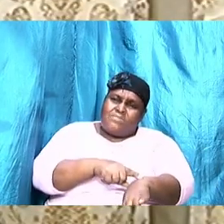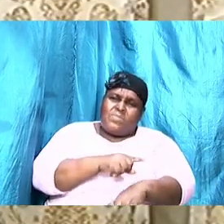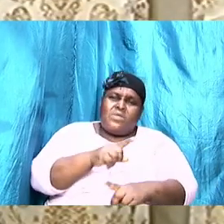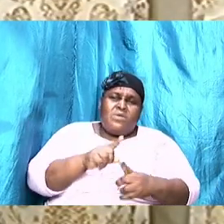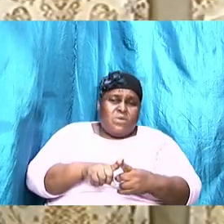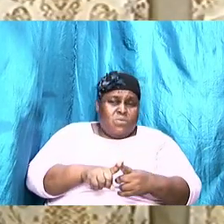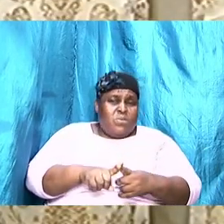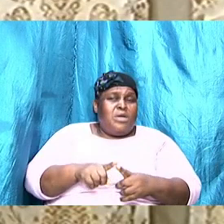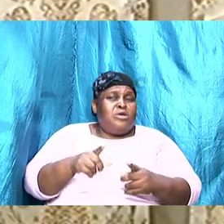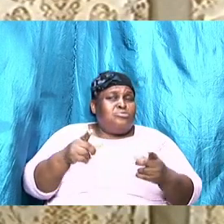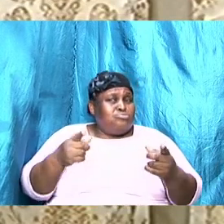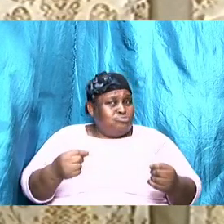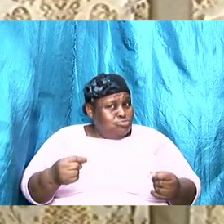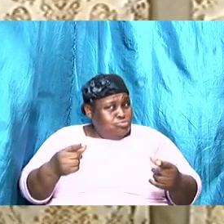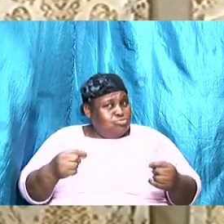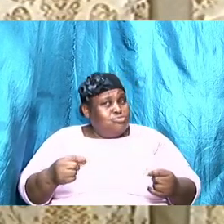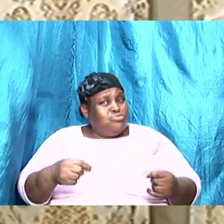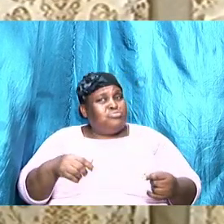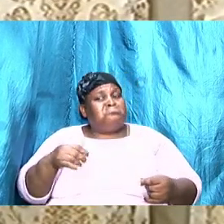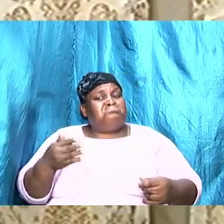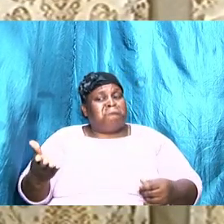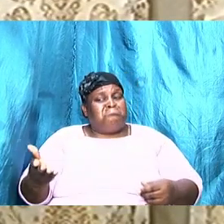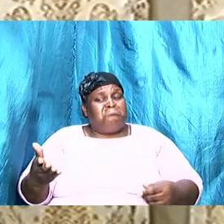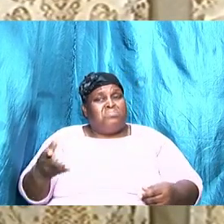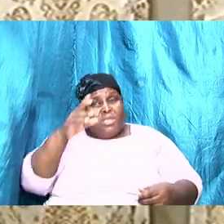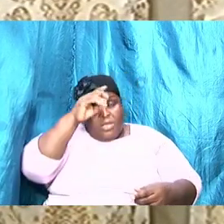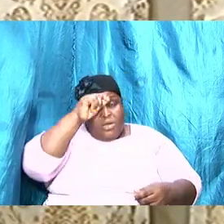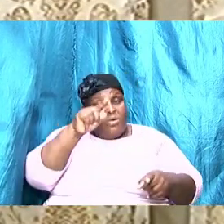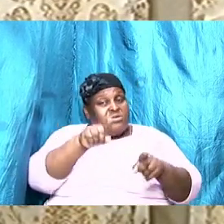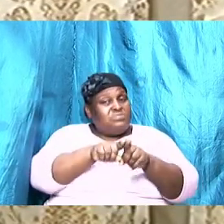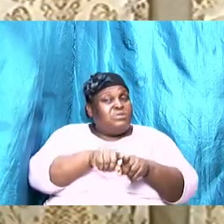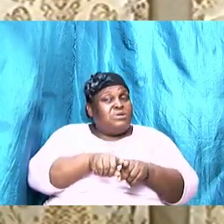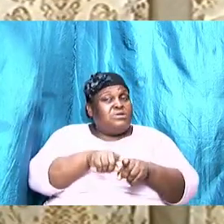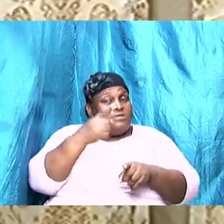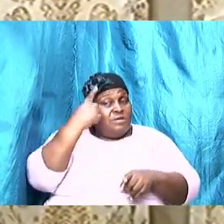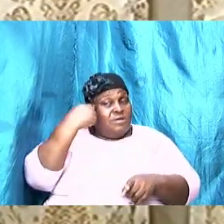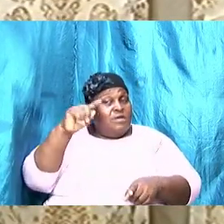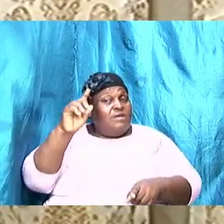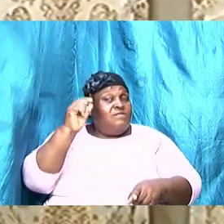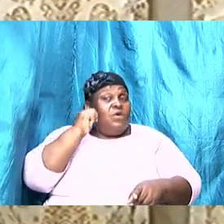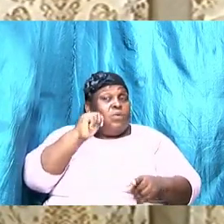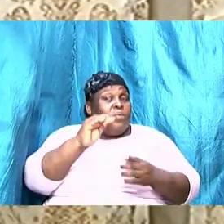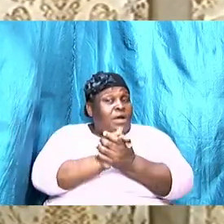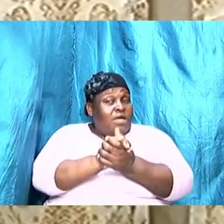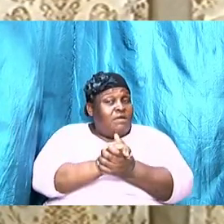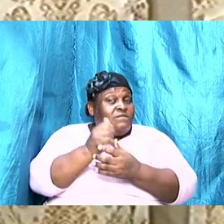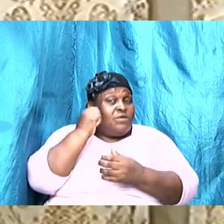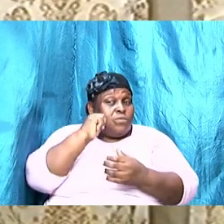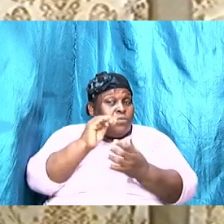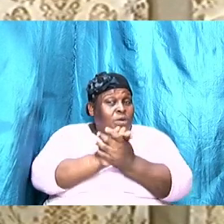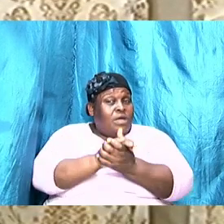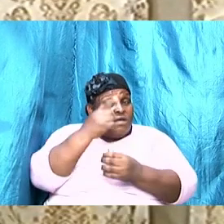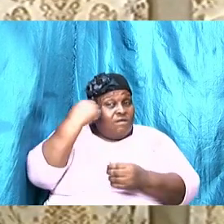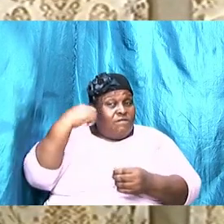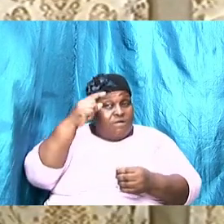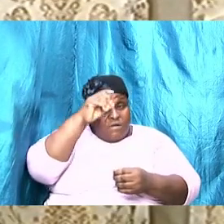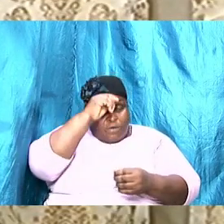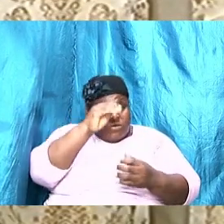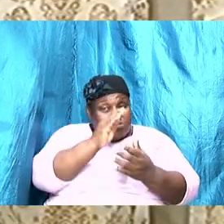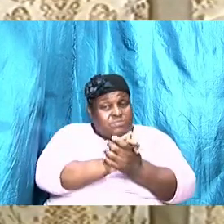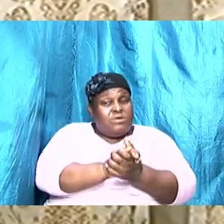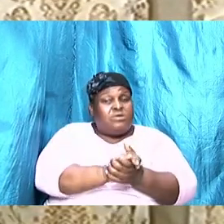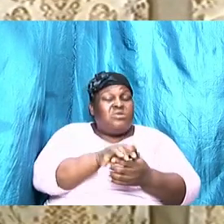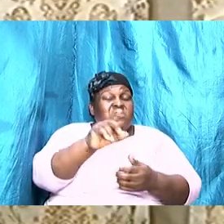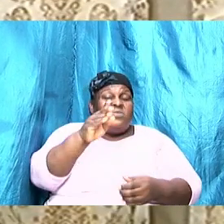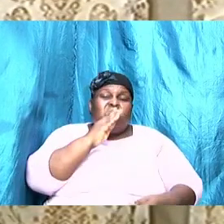husband for wife and wife for husband, we would be amazed at what it does on the inside,